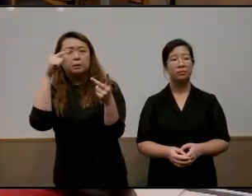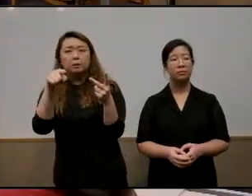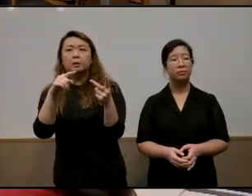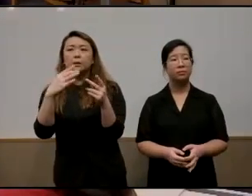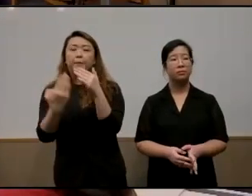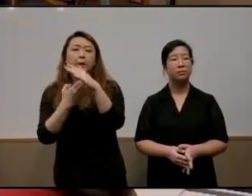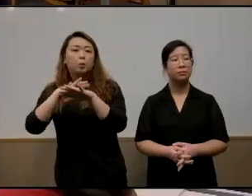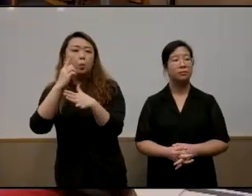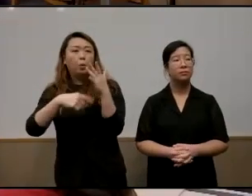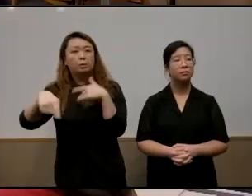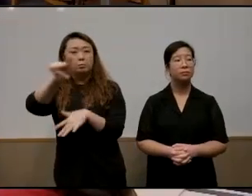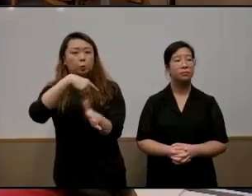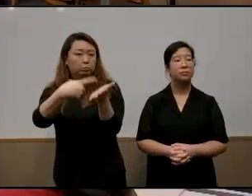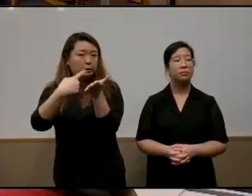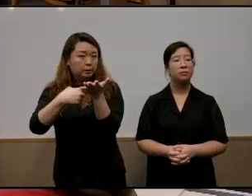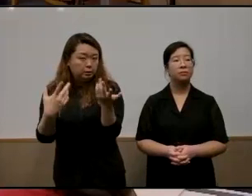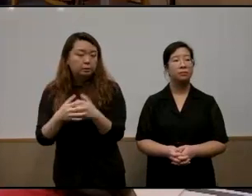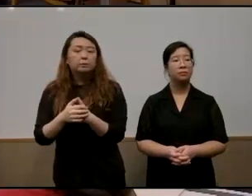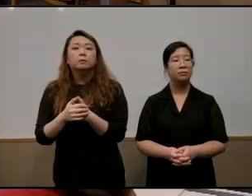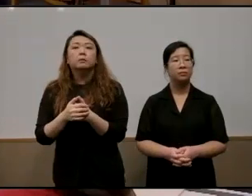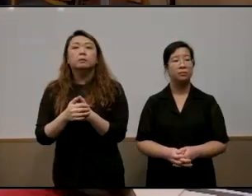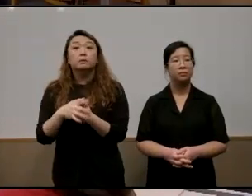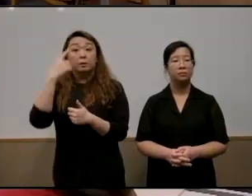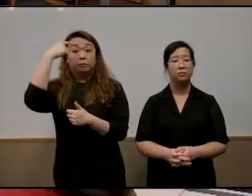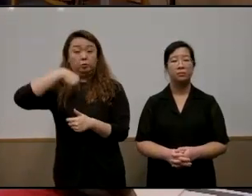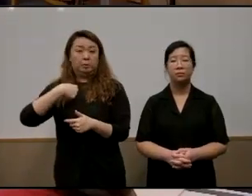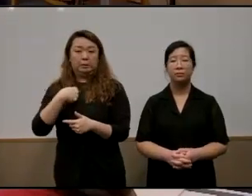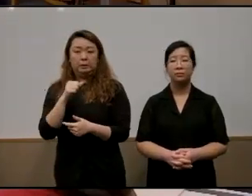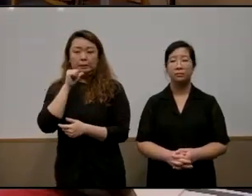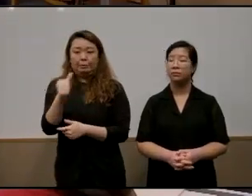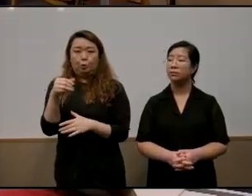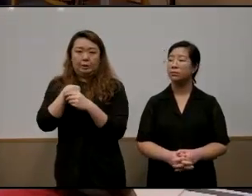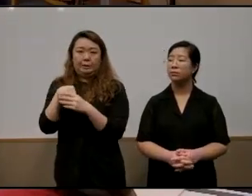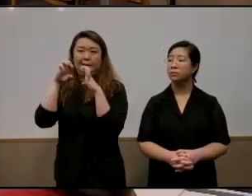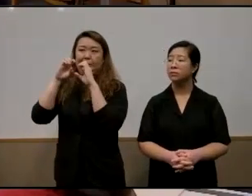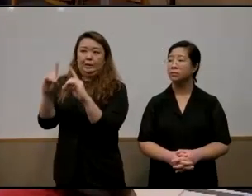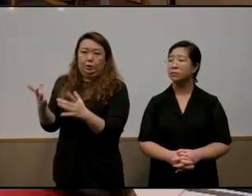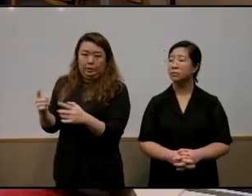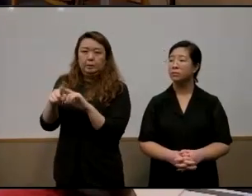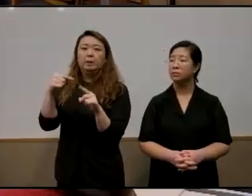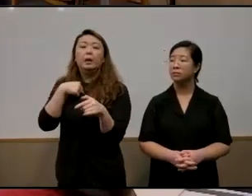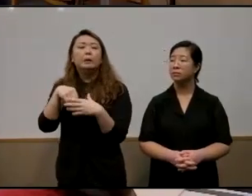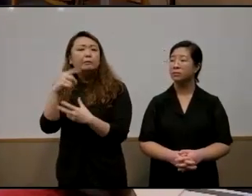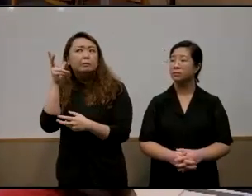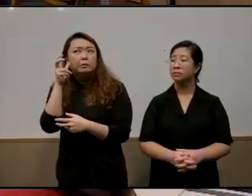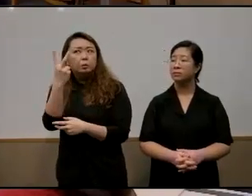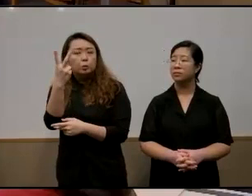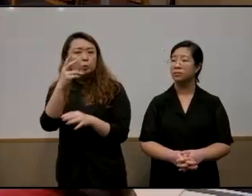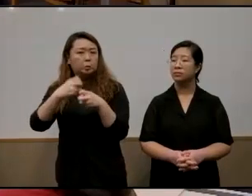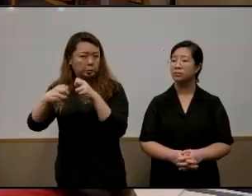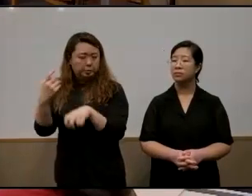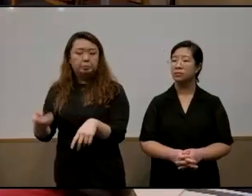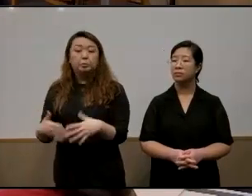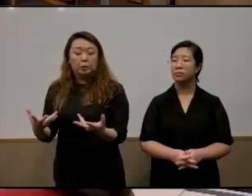on what all of you have discussed uh i mean for me i'm not in education but it sounds like there are two issues here right so one is